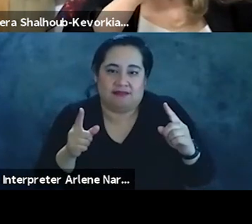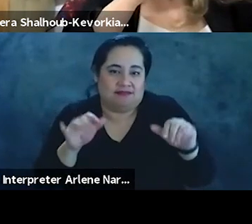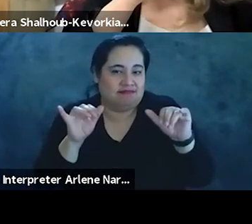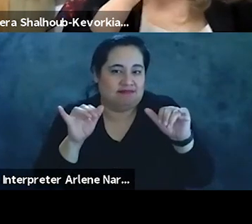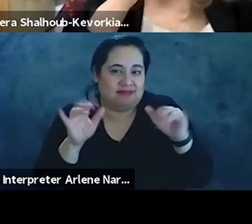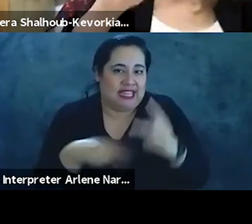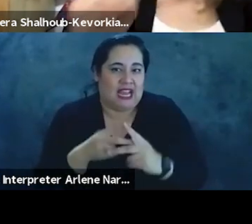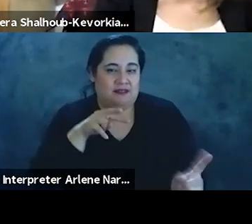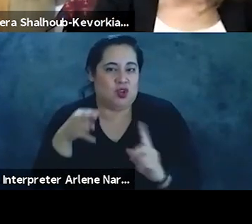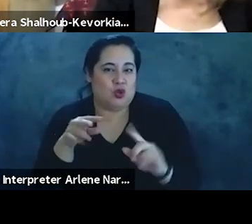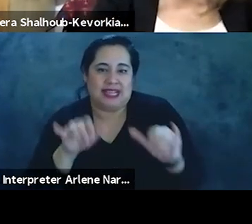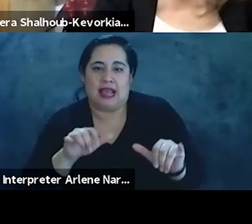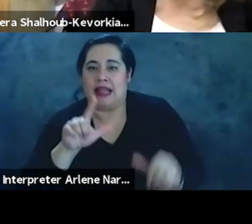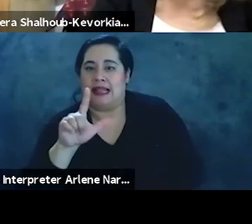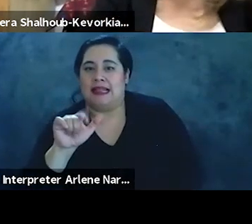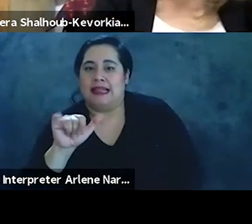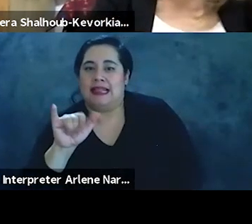state, quote unquote.